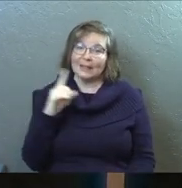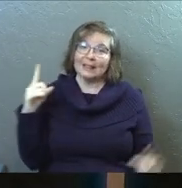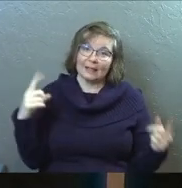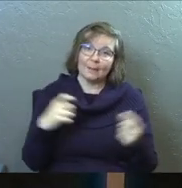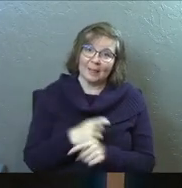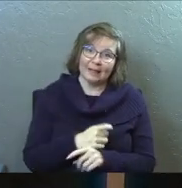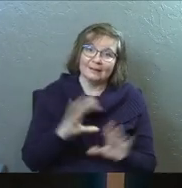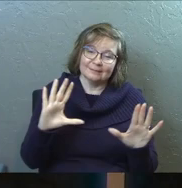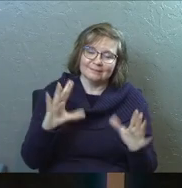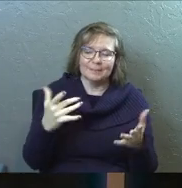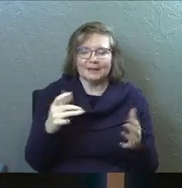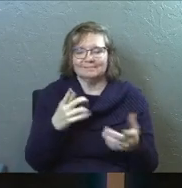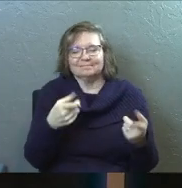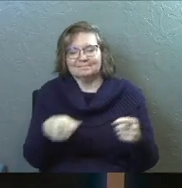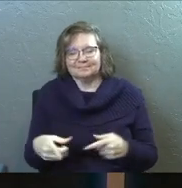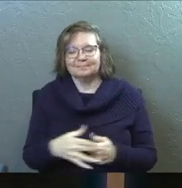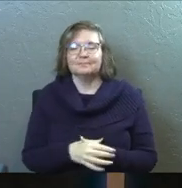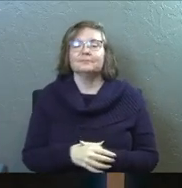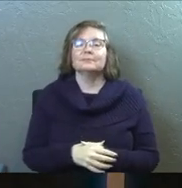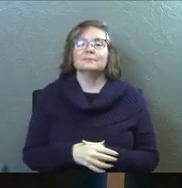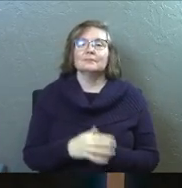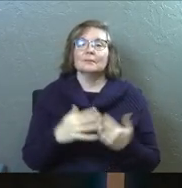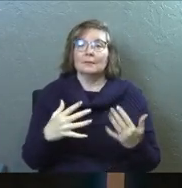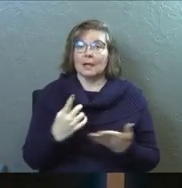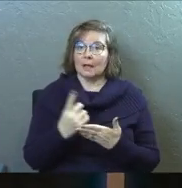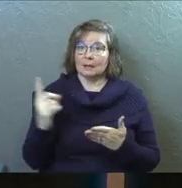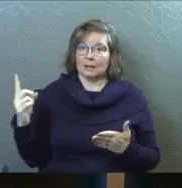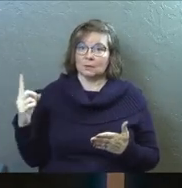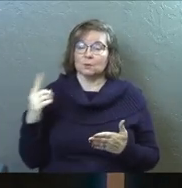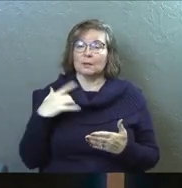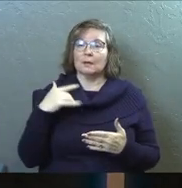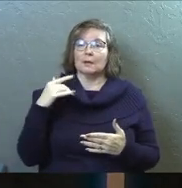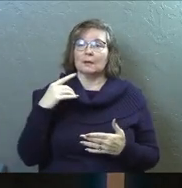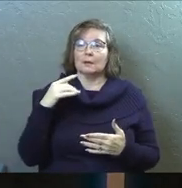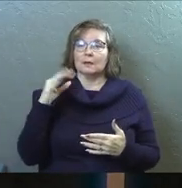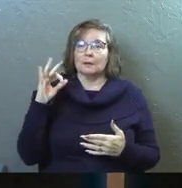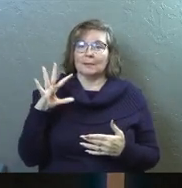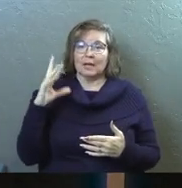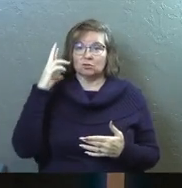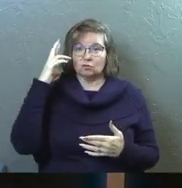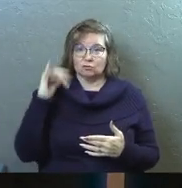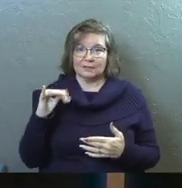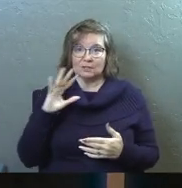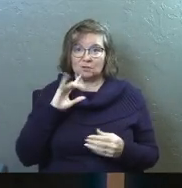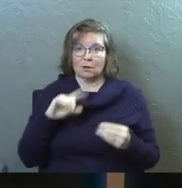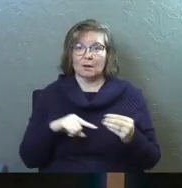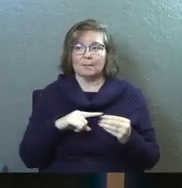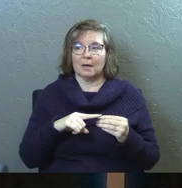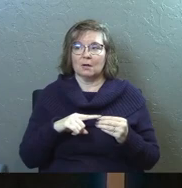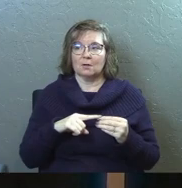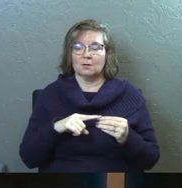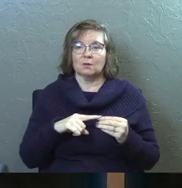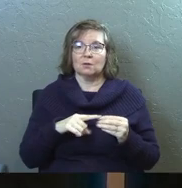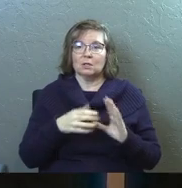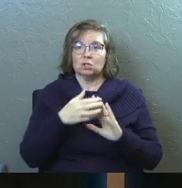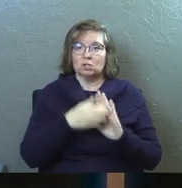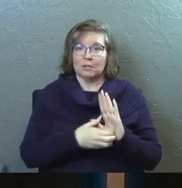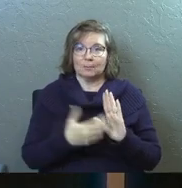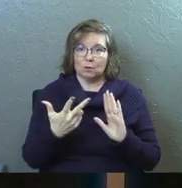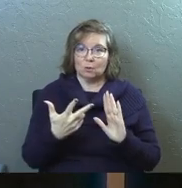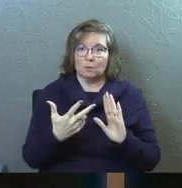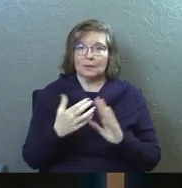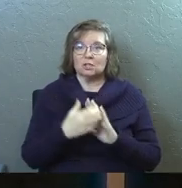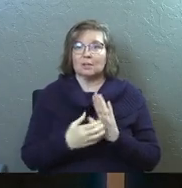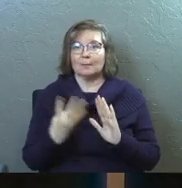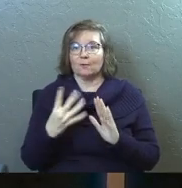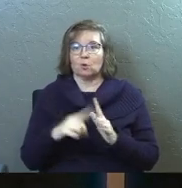really complicated, but that's where we're at. So last week, though, Pastor Ricky talked about chapter three. And then chapter four